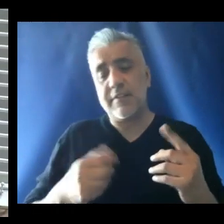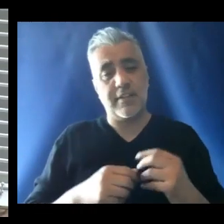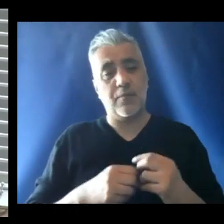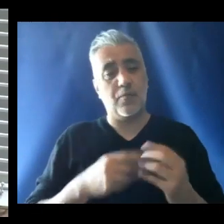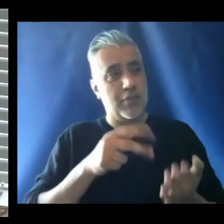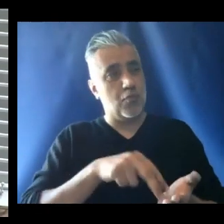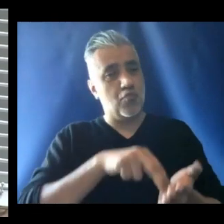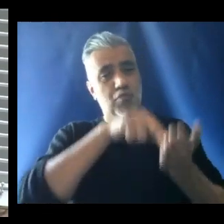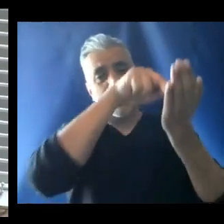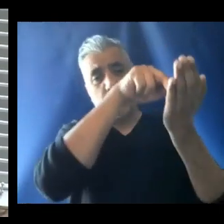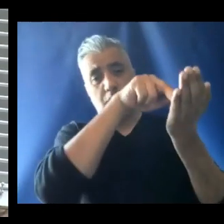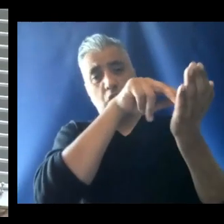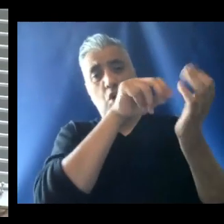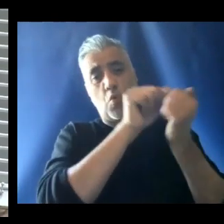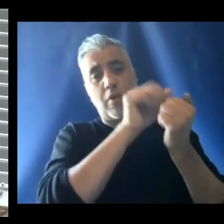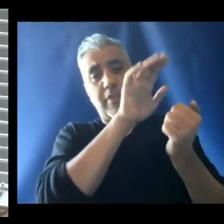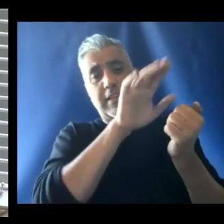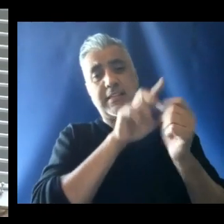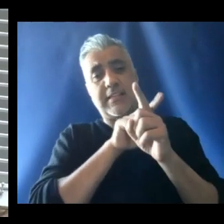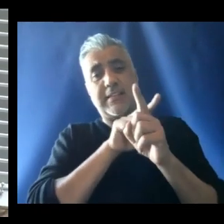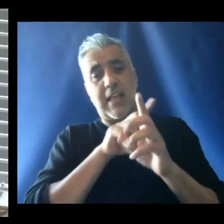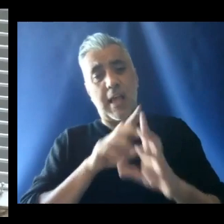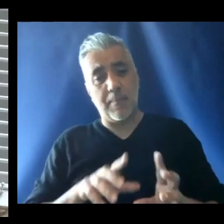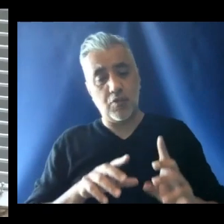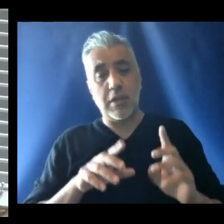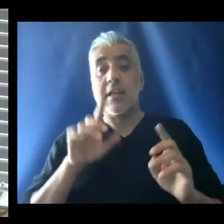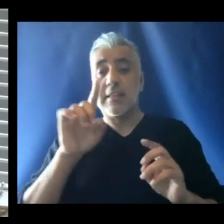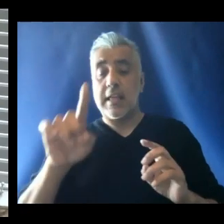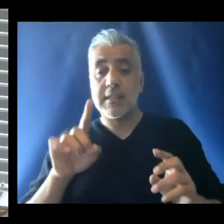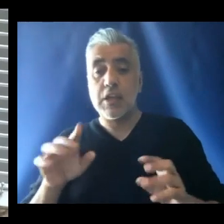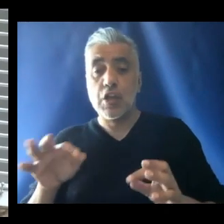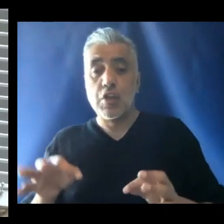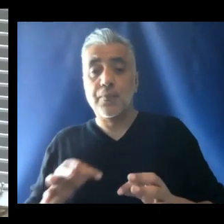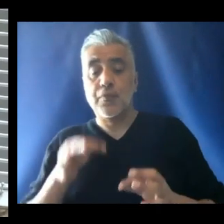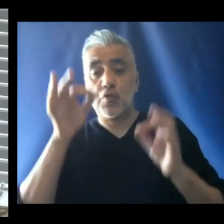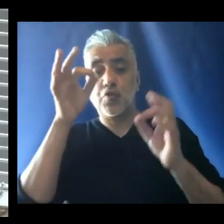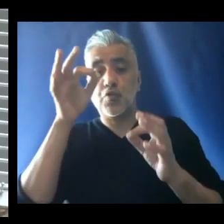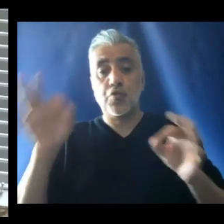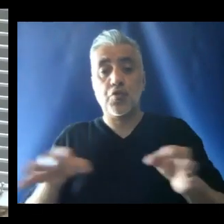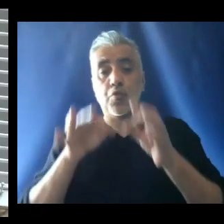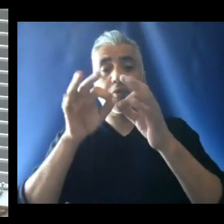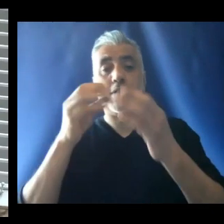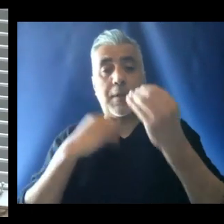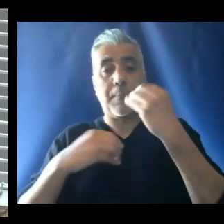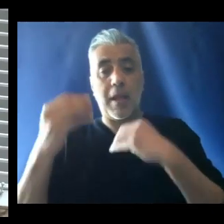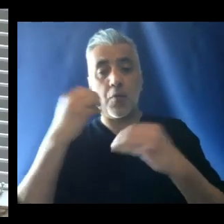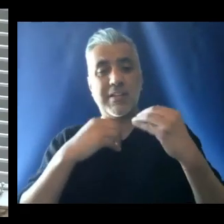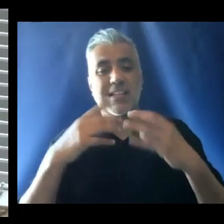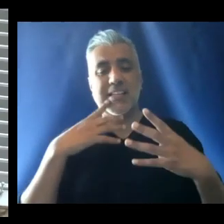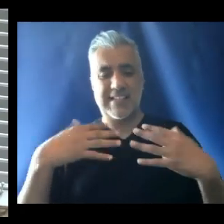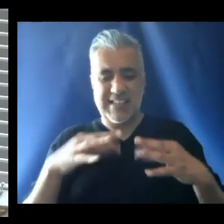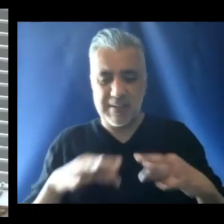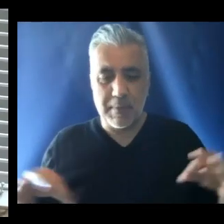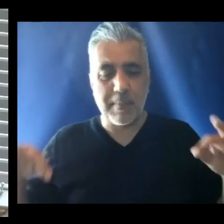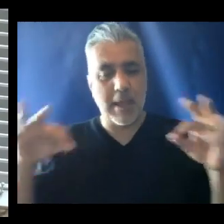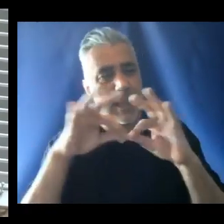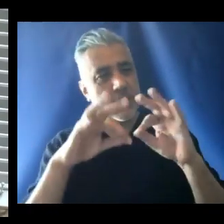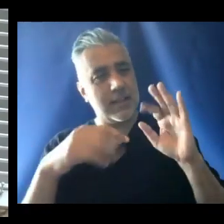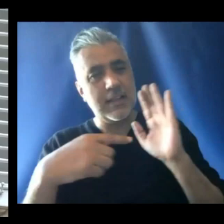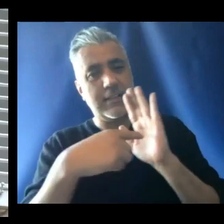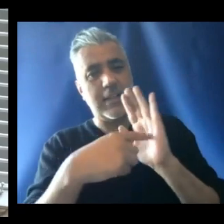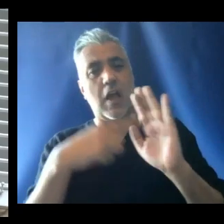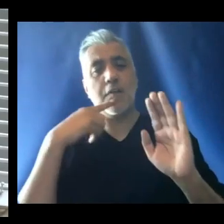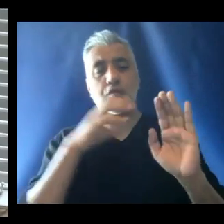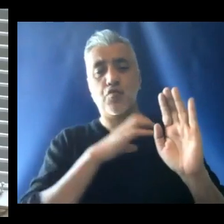one with his disciples to the point that the Eucharistic banquet has become the emblematic sign of the